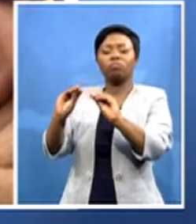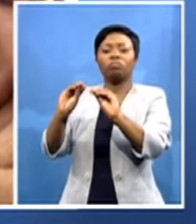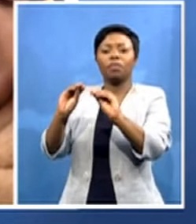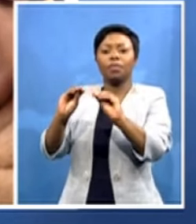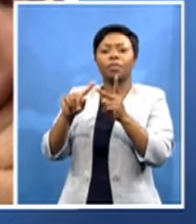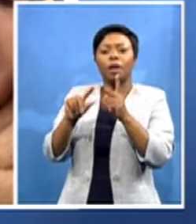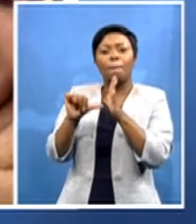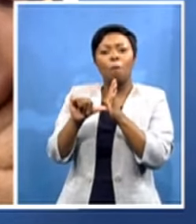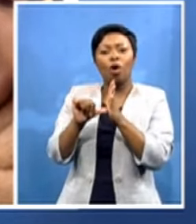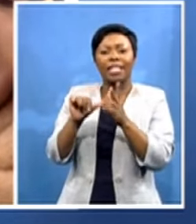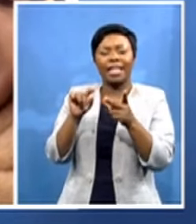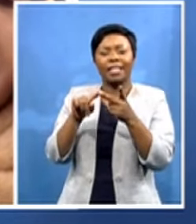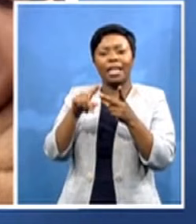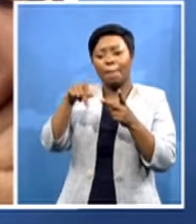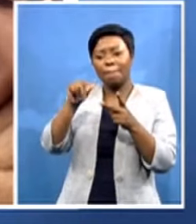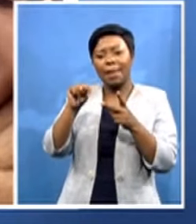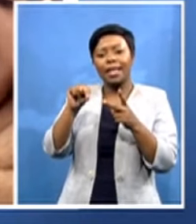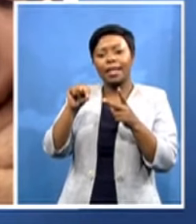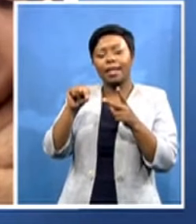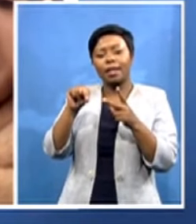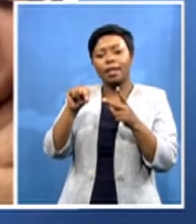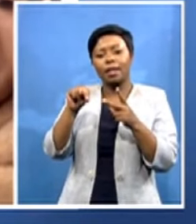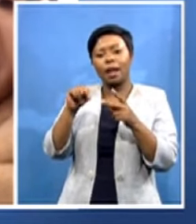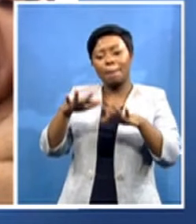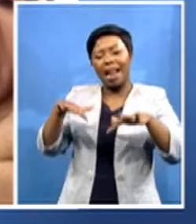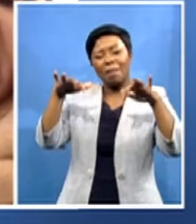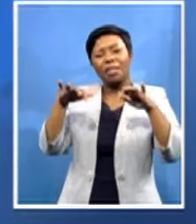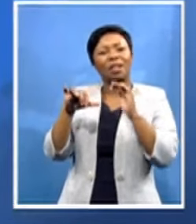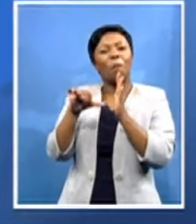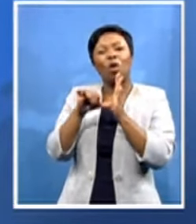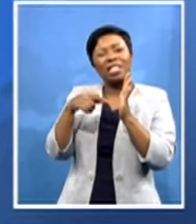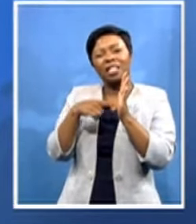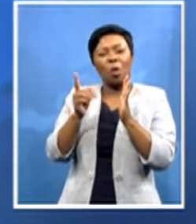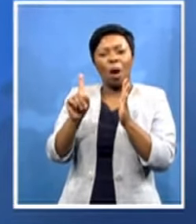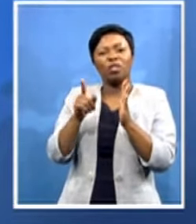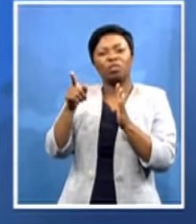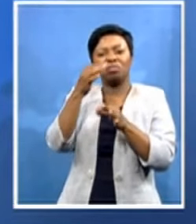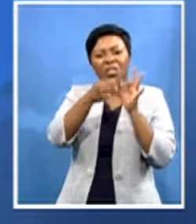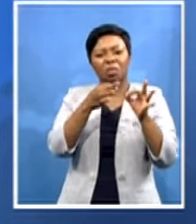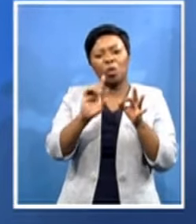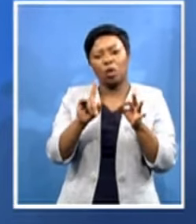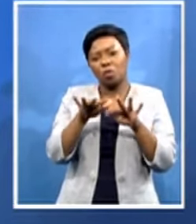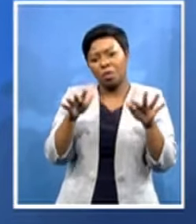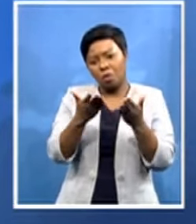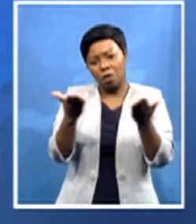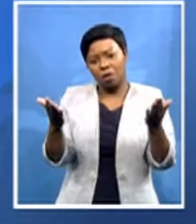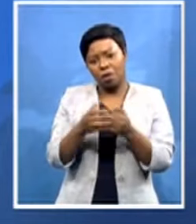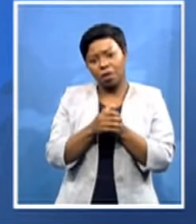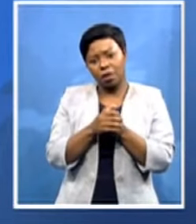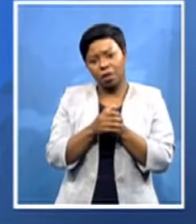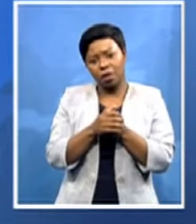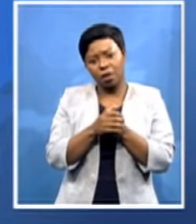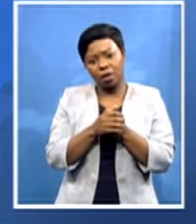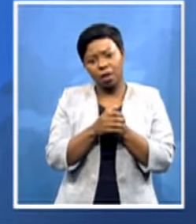uh what would you say yes the pan-african